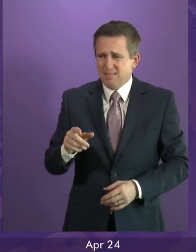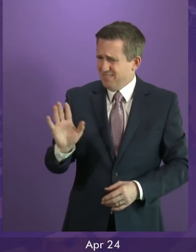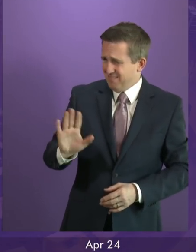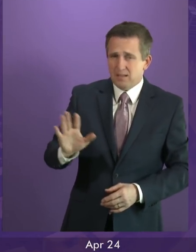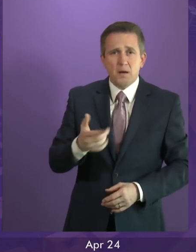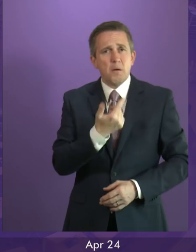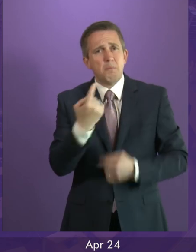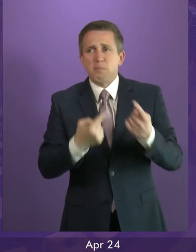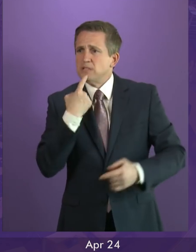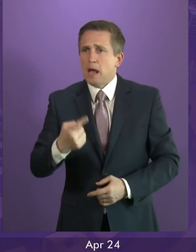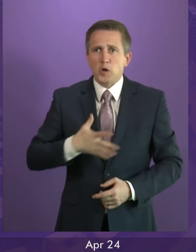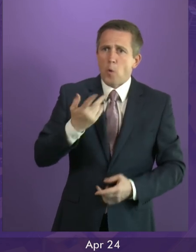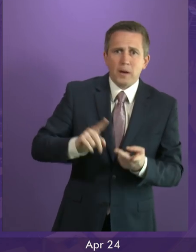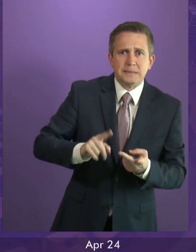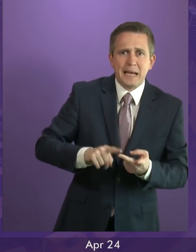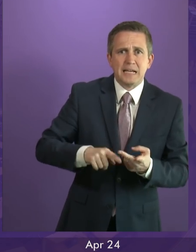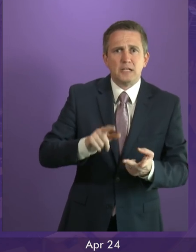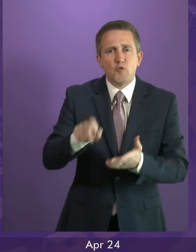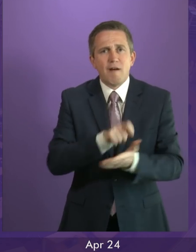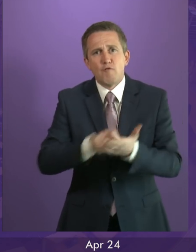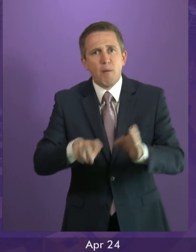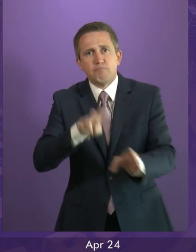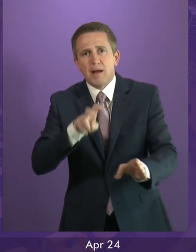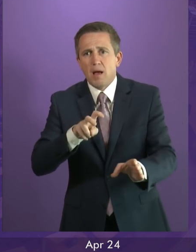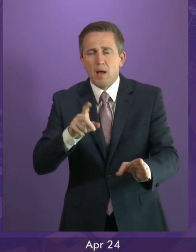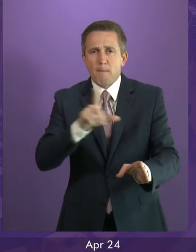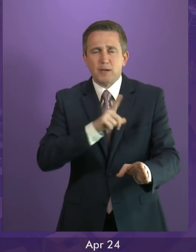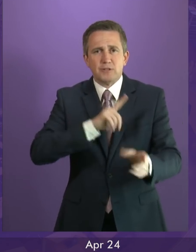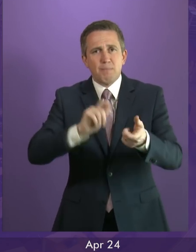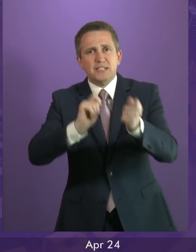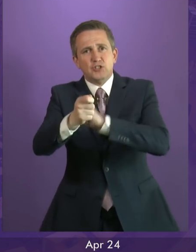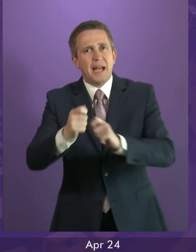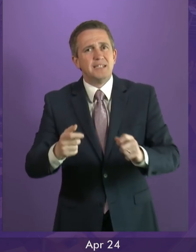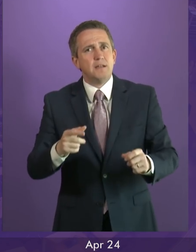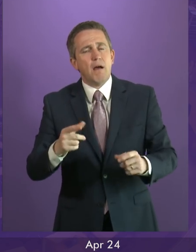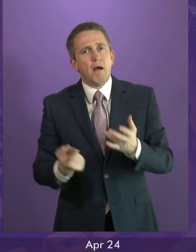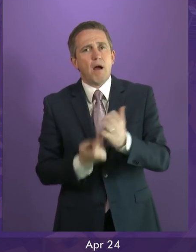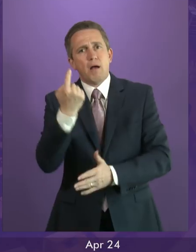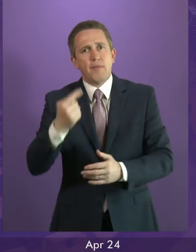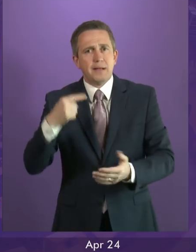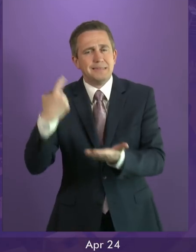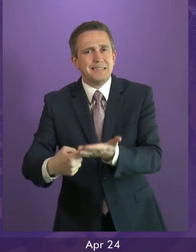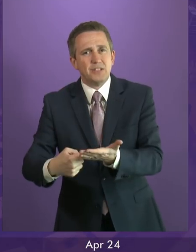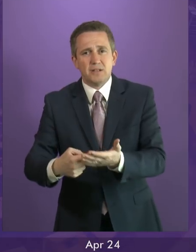I don't want people to have a second referendum on Brexit because they might take a decision that I disagree with. So Willie Rennie, the Brexiteer,